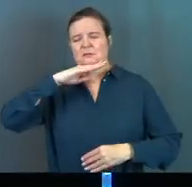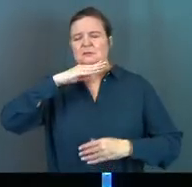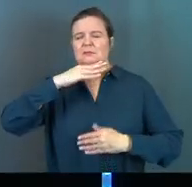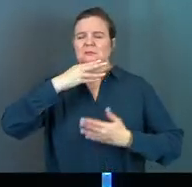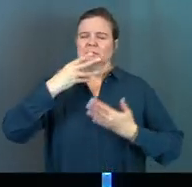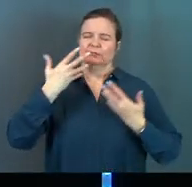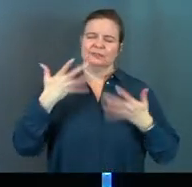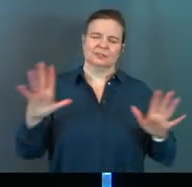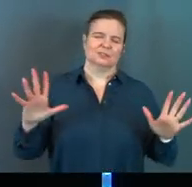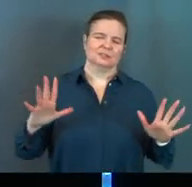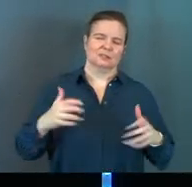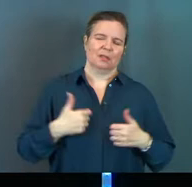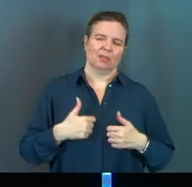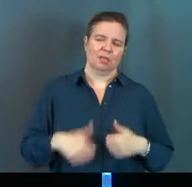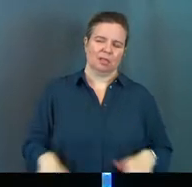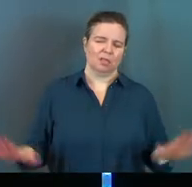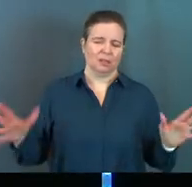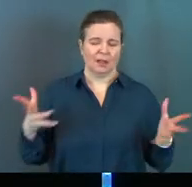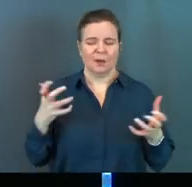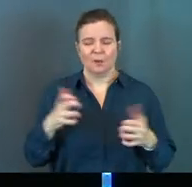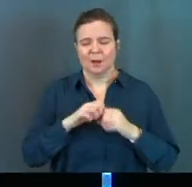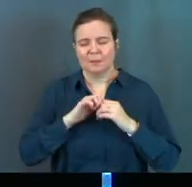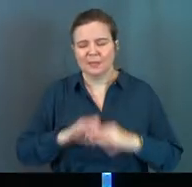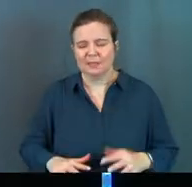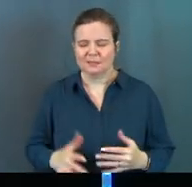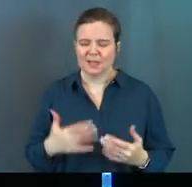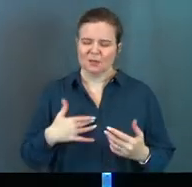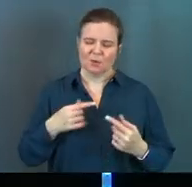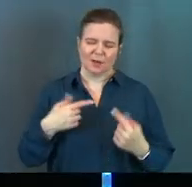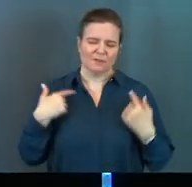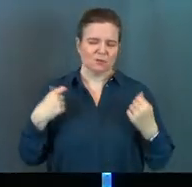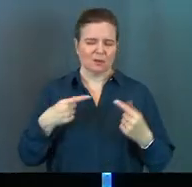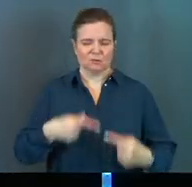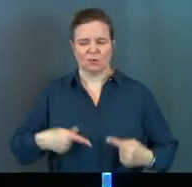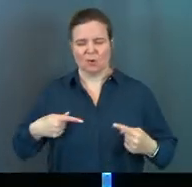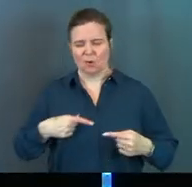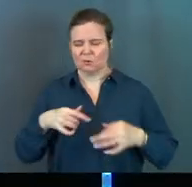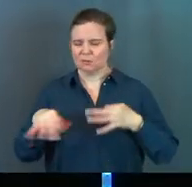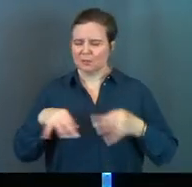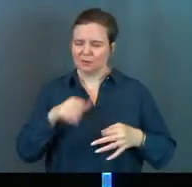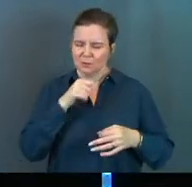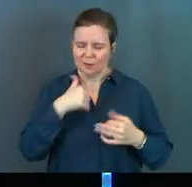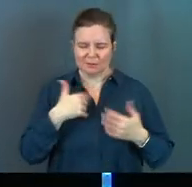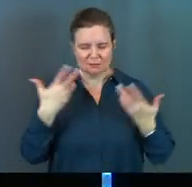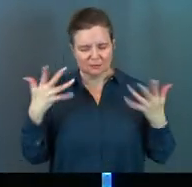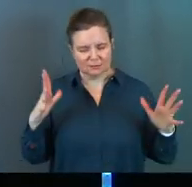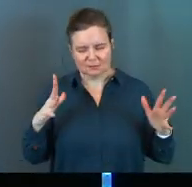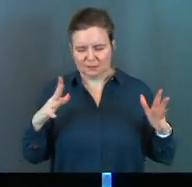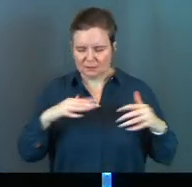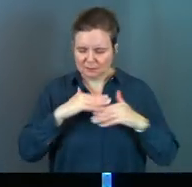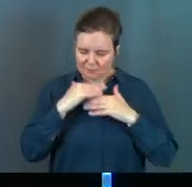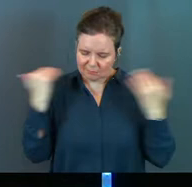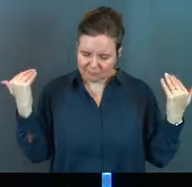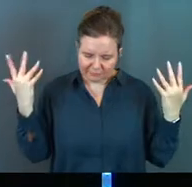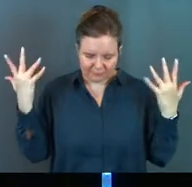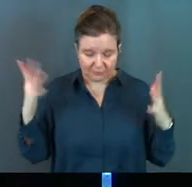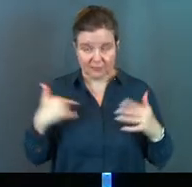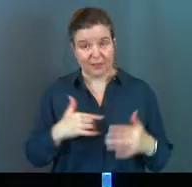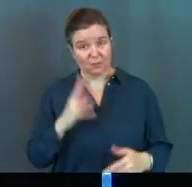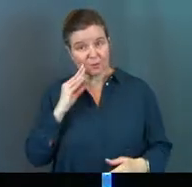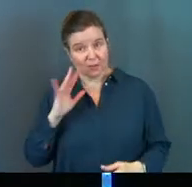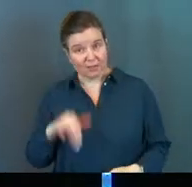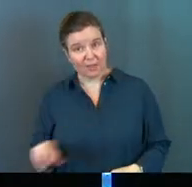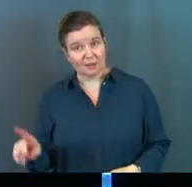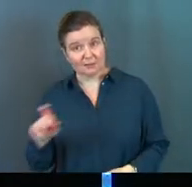peace. I'm so desperate for peace. I don't want, I don't have the strength to argue or to explain. I'm just so desperate for peace right now. Have you